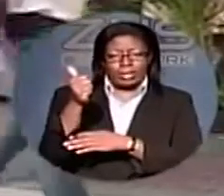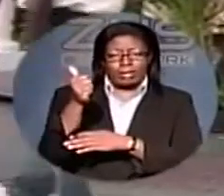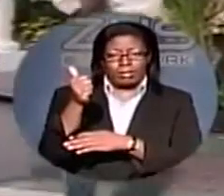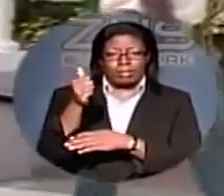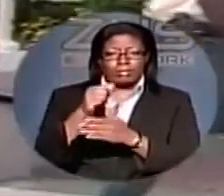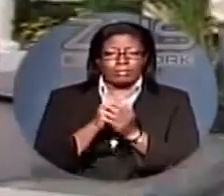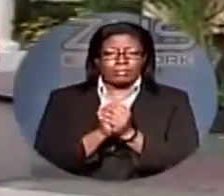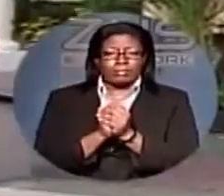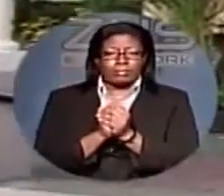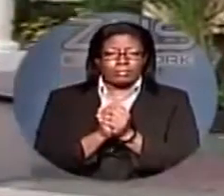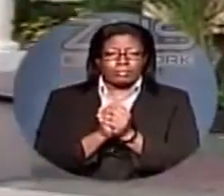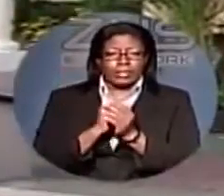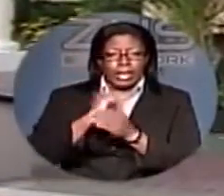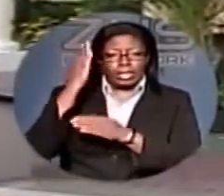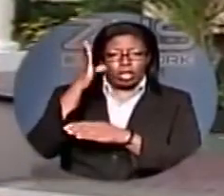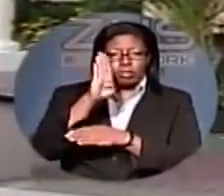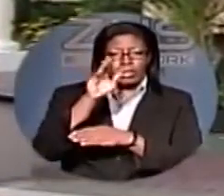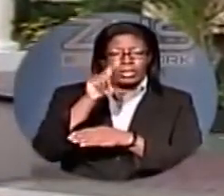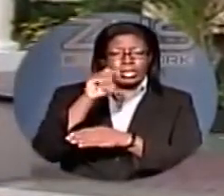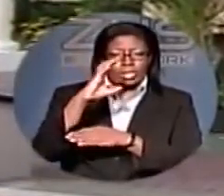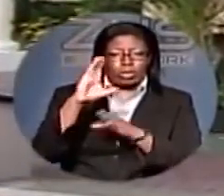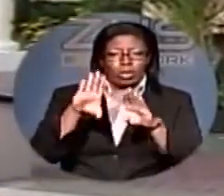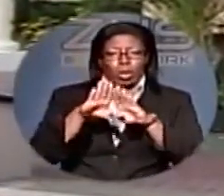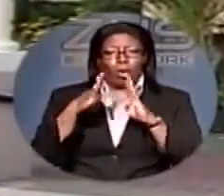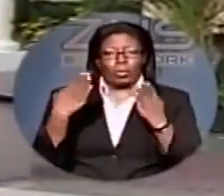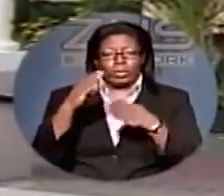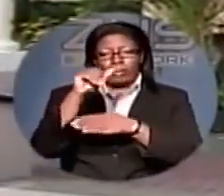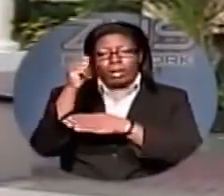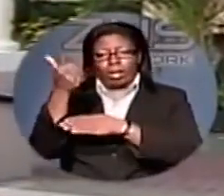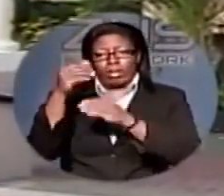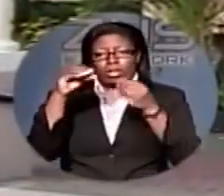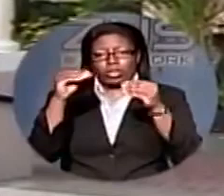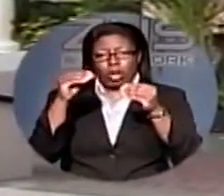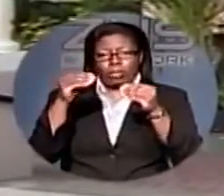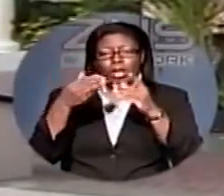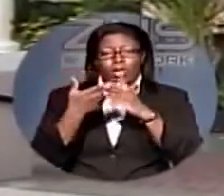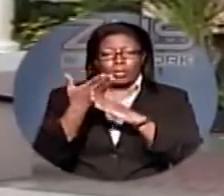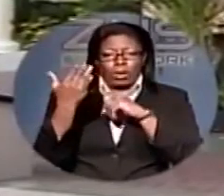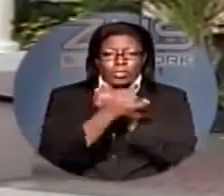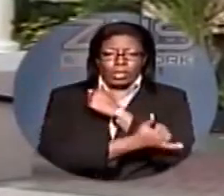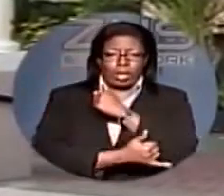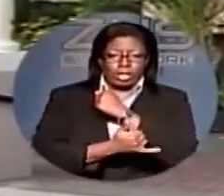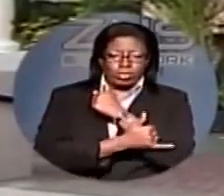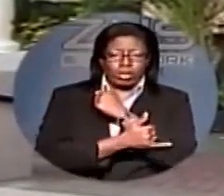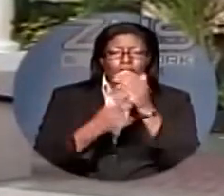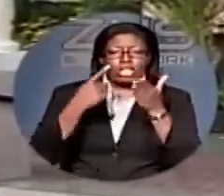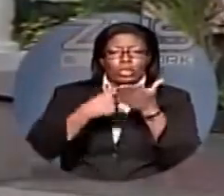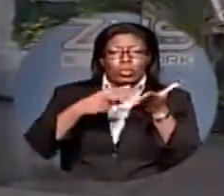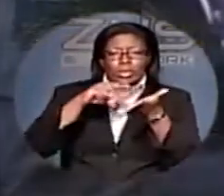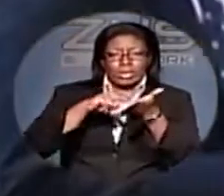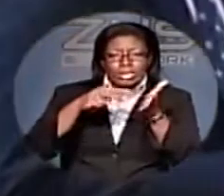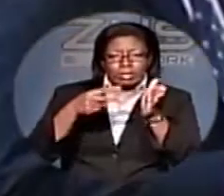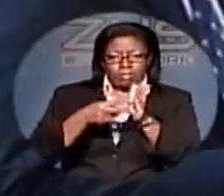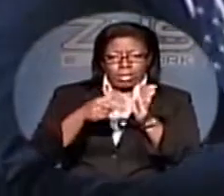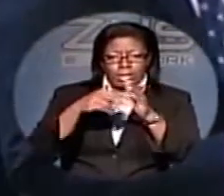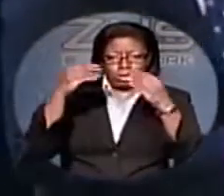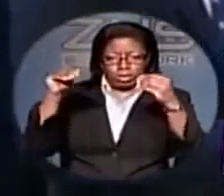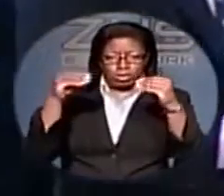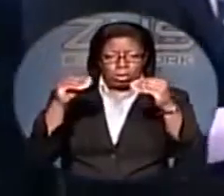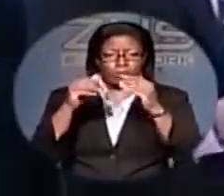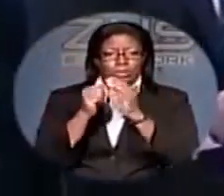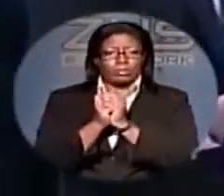Bahamian. I know that BTC is going to open several other stores throughout the country. What do these retail stores mean for BTC and the Bahamas?